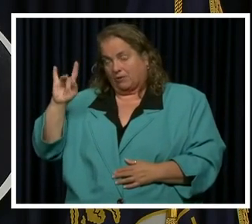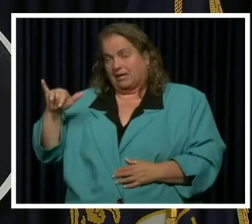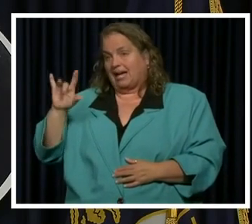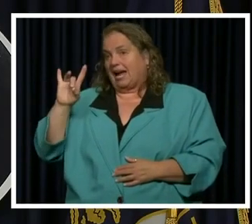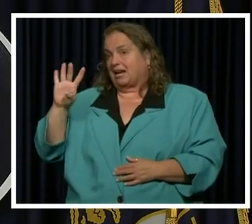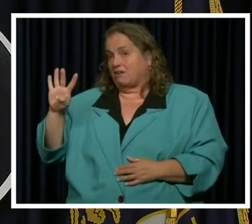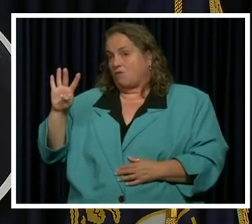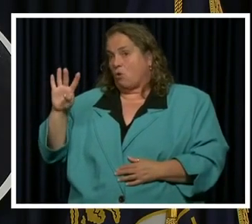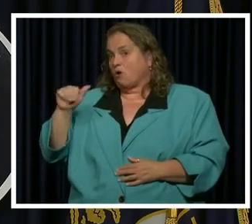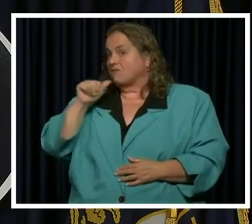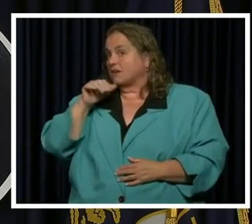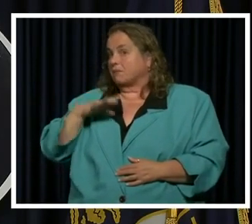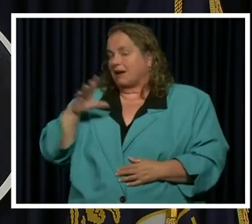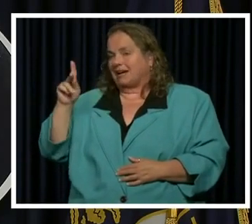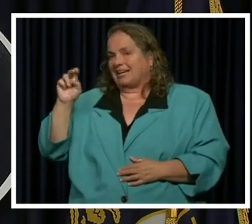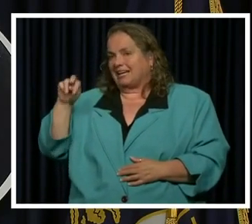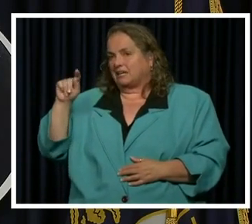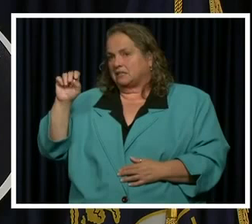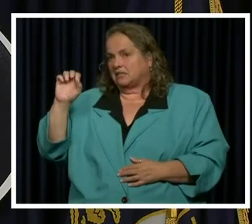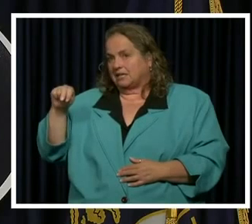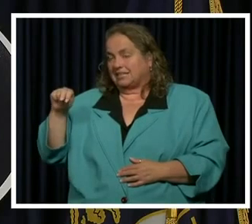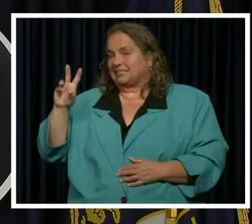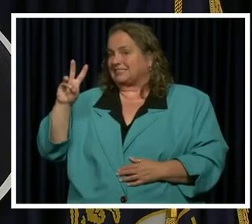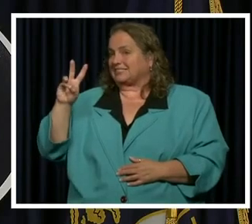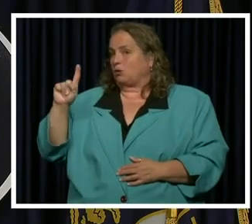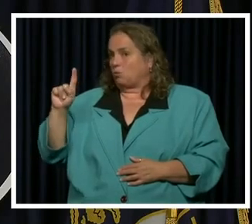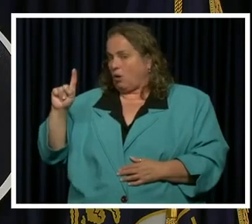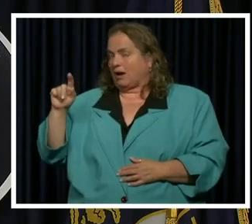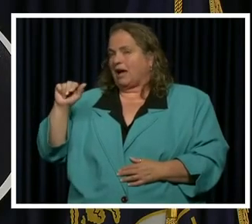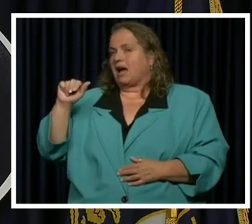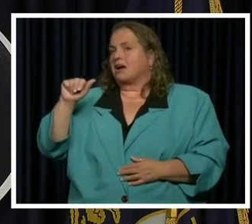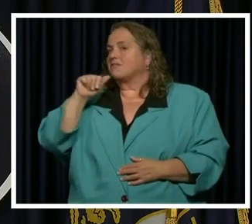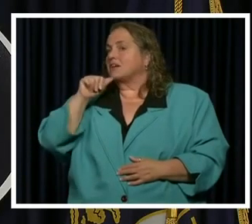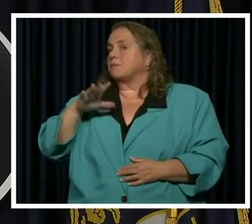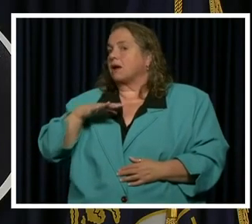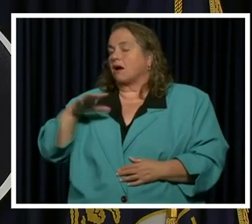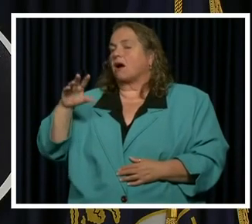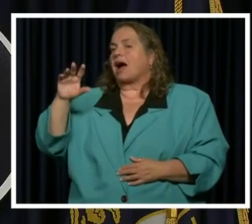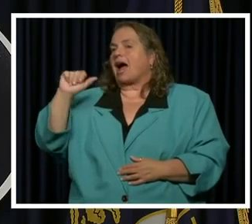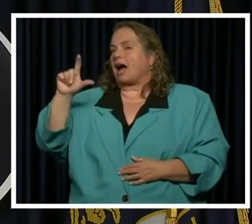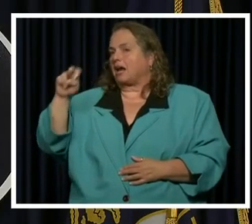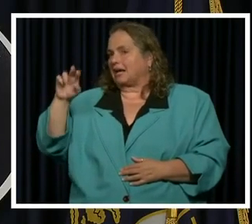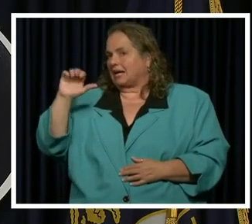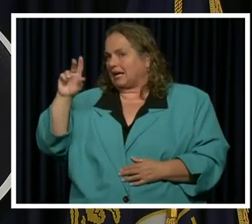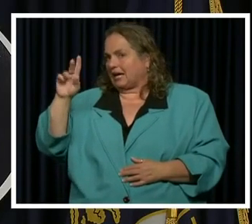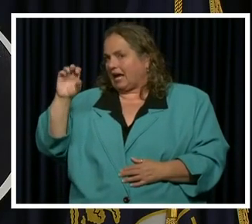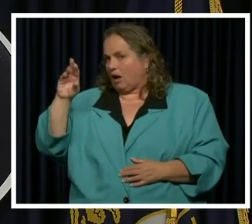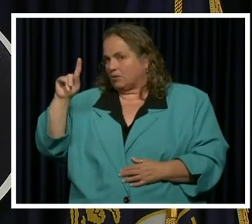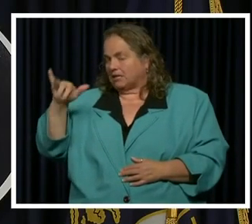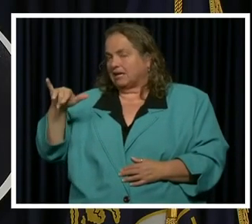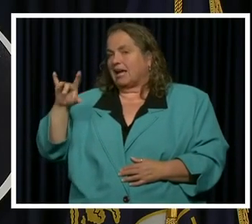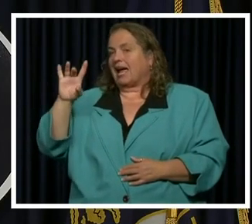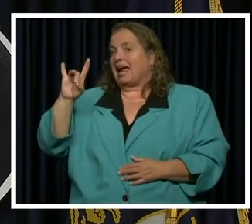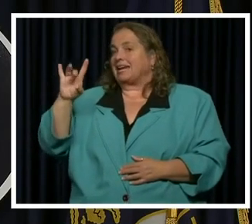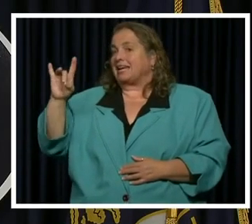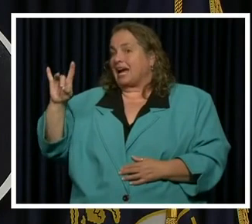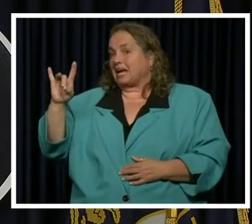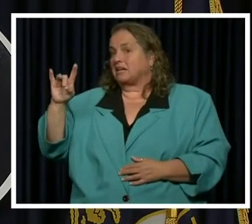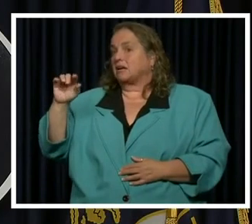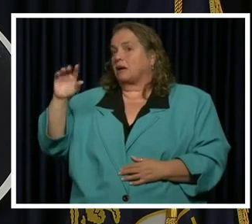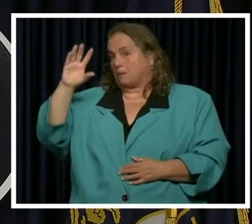from Kenton County, a 61 year old male from Allen County, an 88 year old male from Warren County,